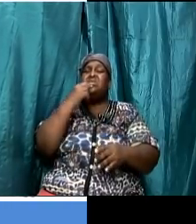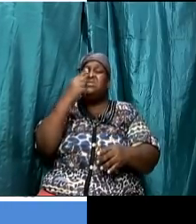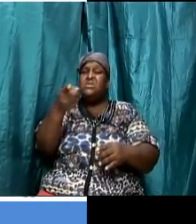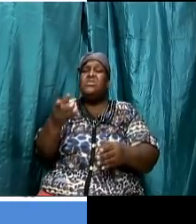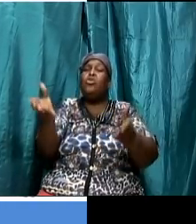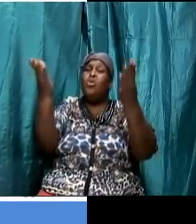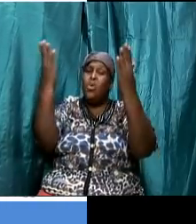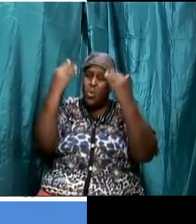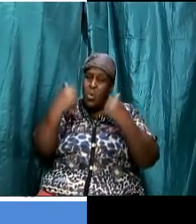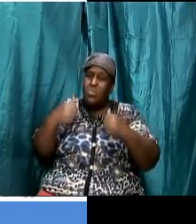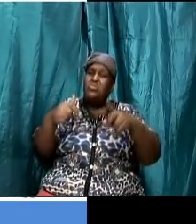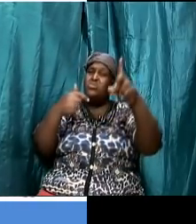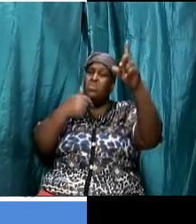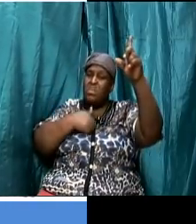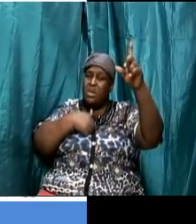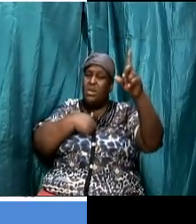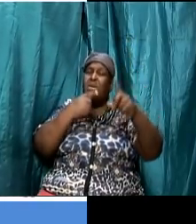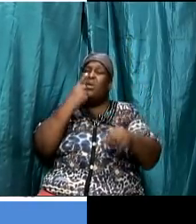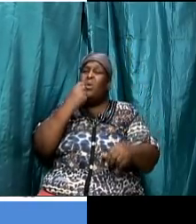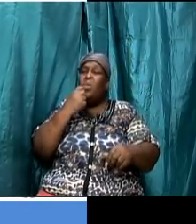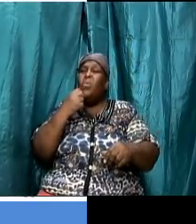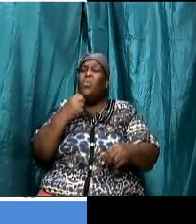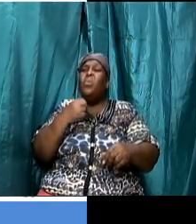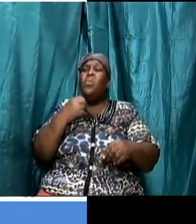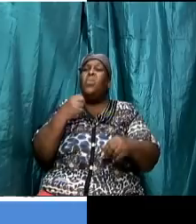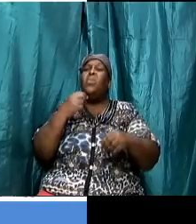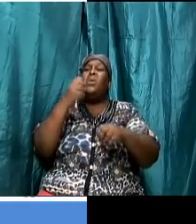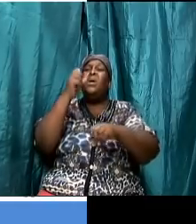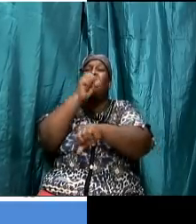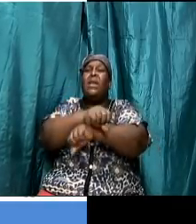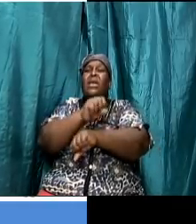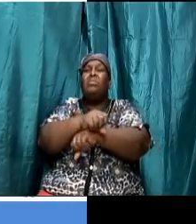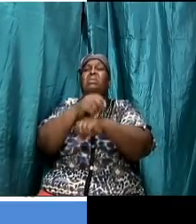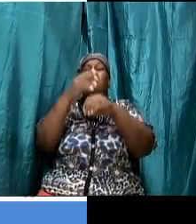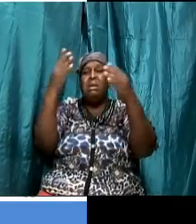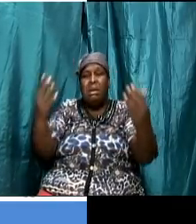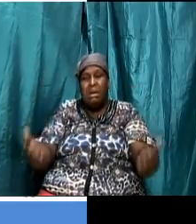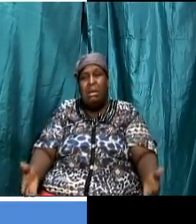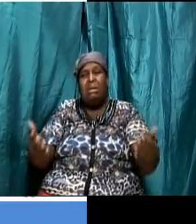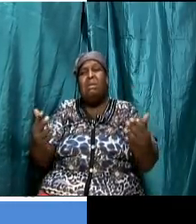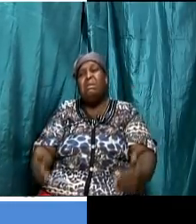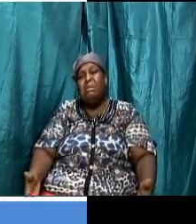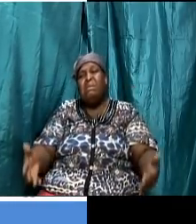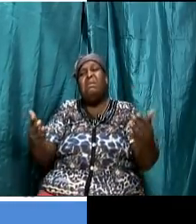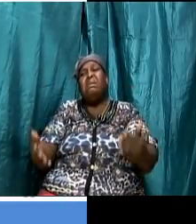and are heavy laden and I will give you rest